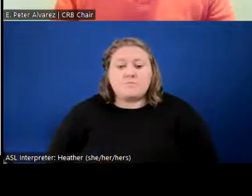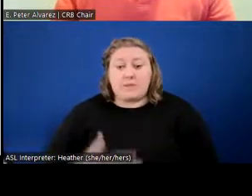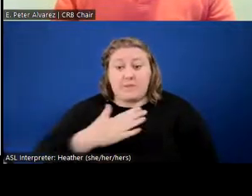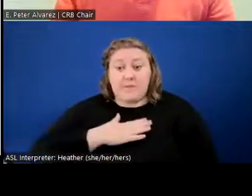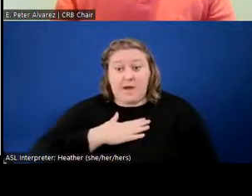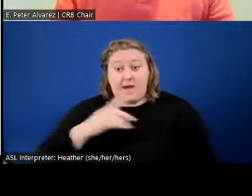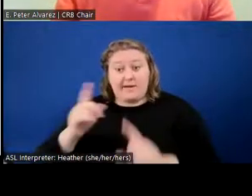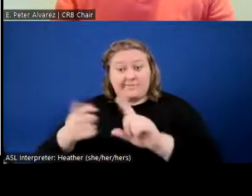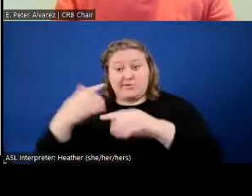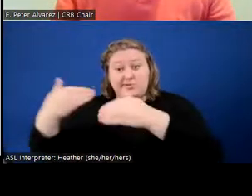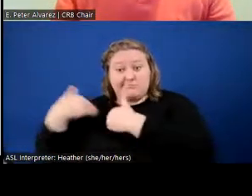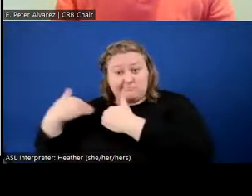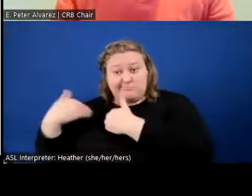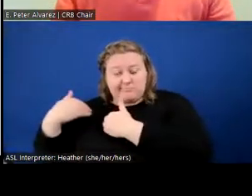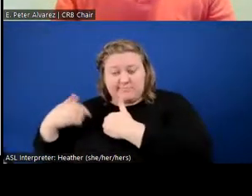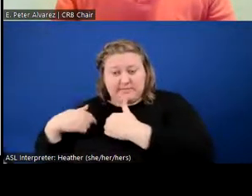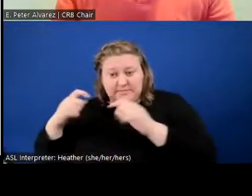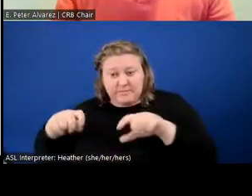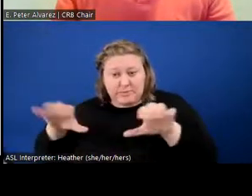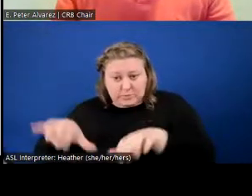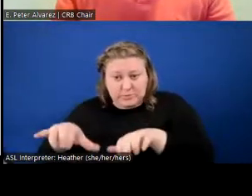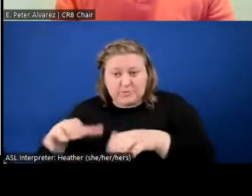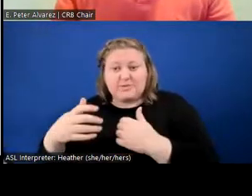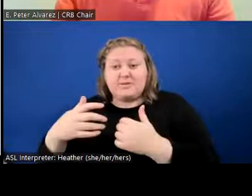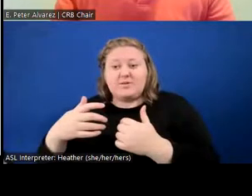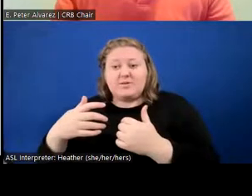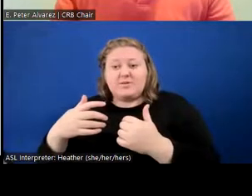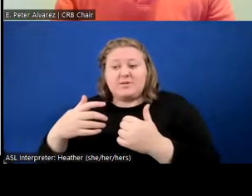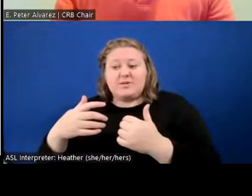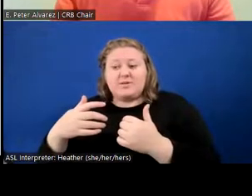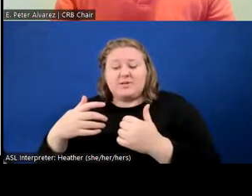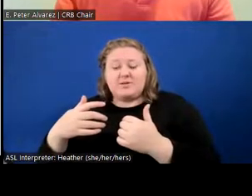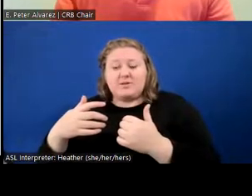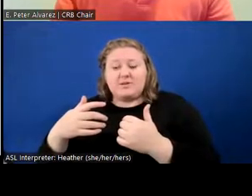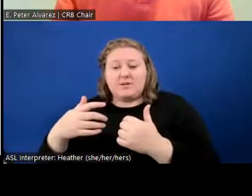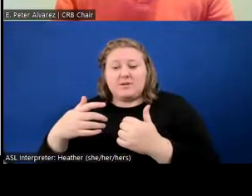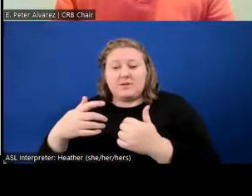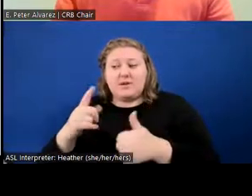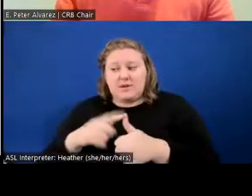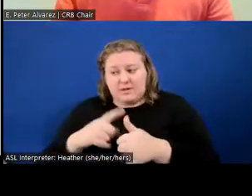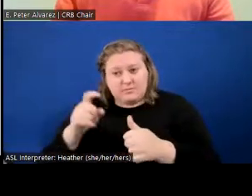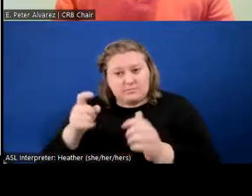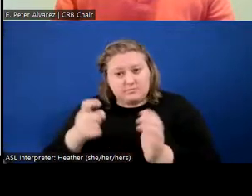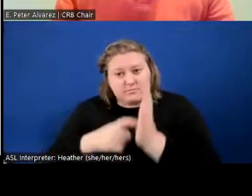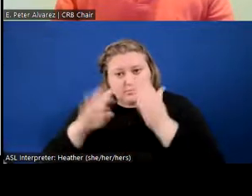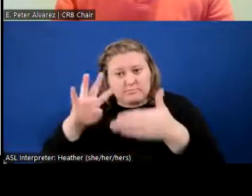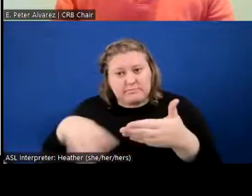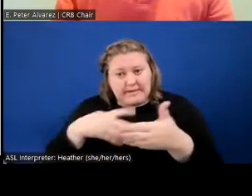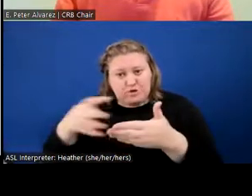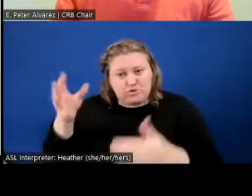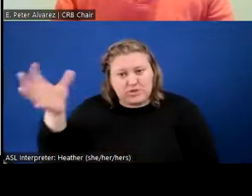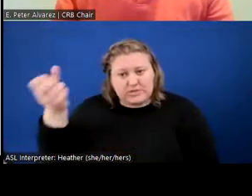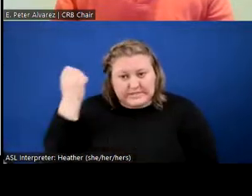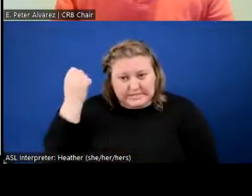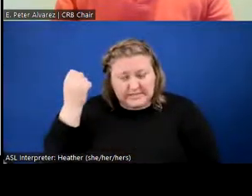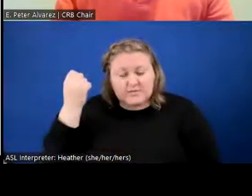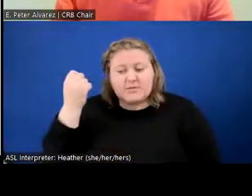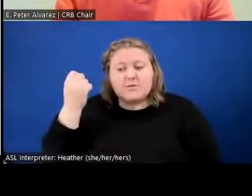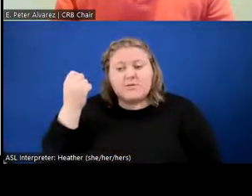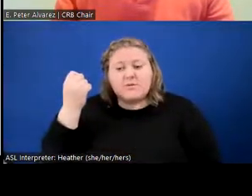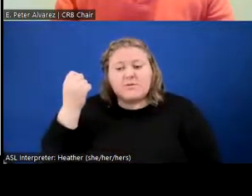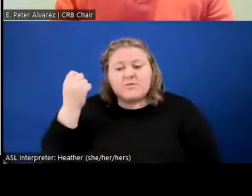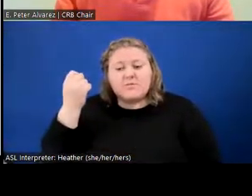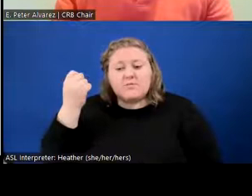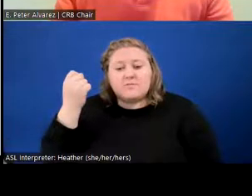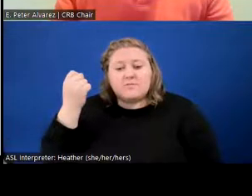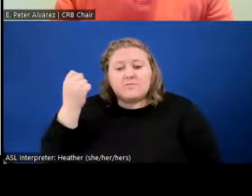besides reading the audience before I even applied for the job, was that, okay, I'm going to get this matrix. I think that there was, and speaking with a lot